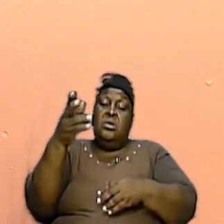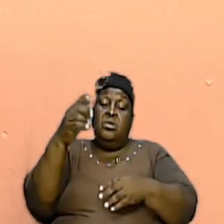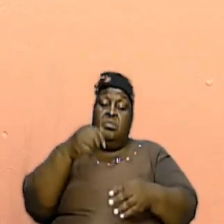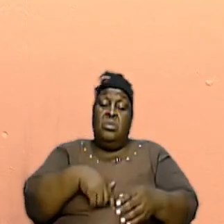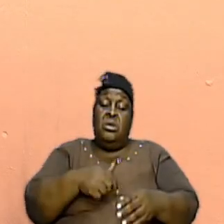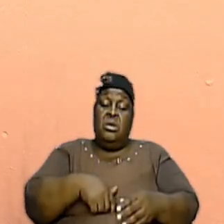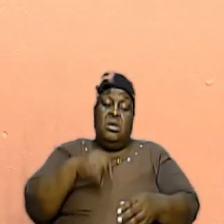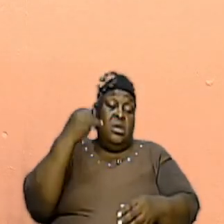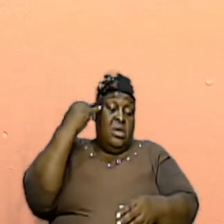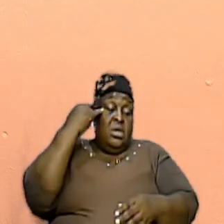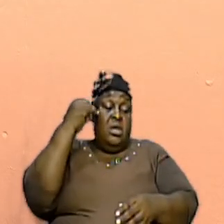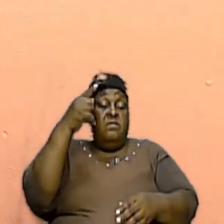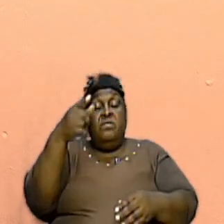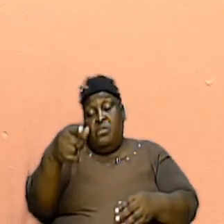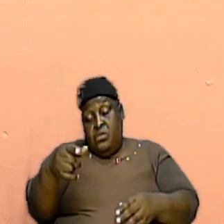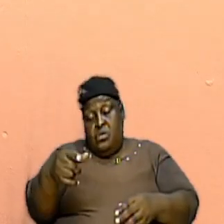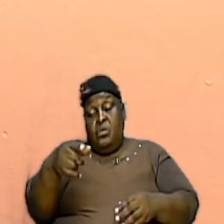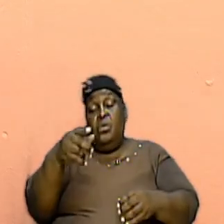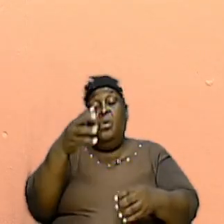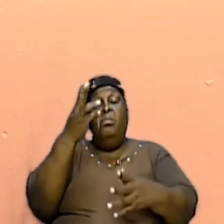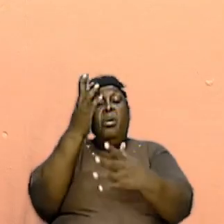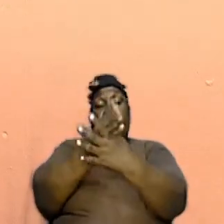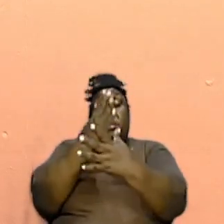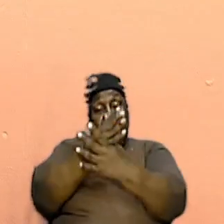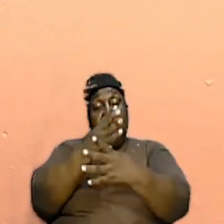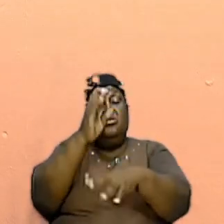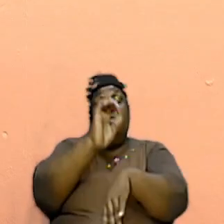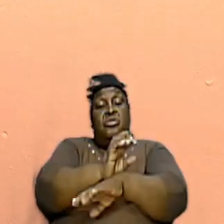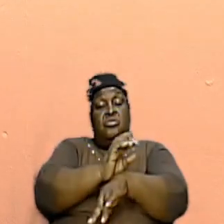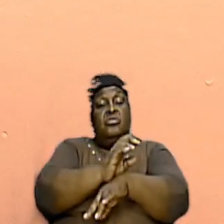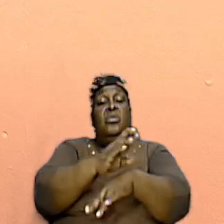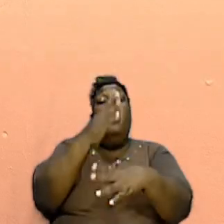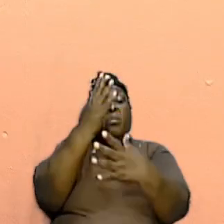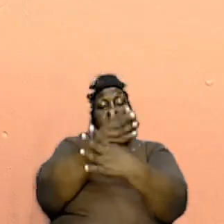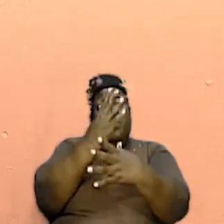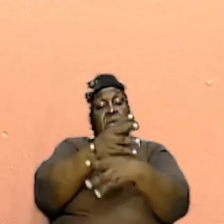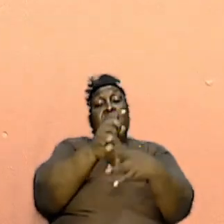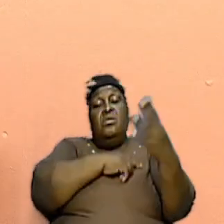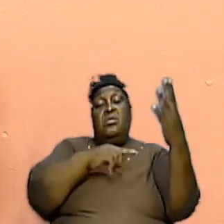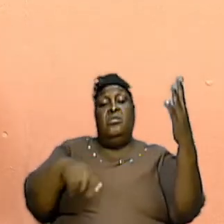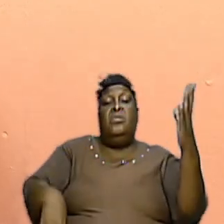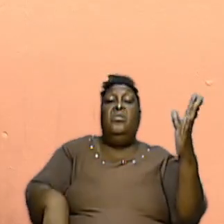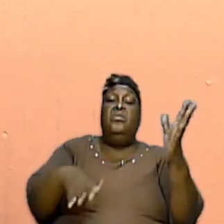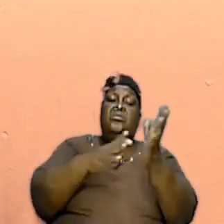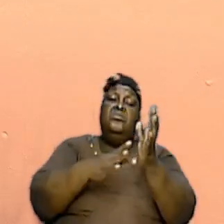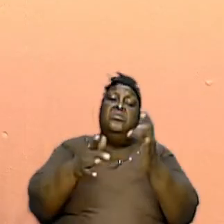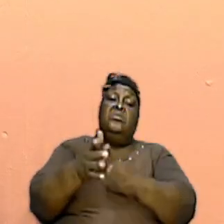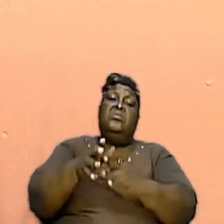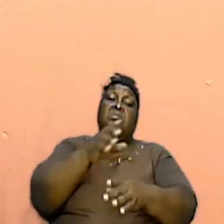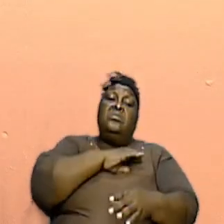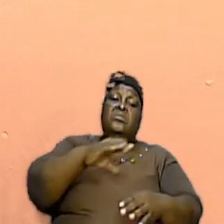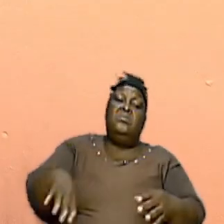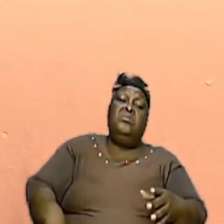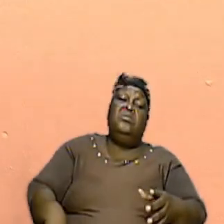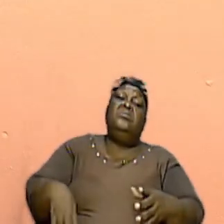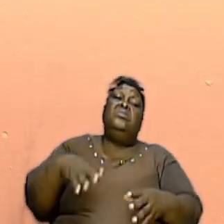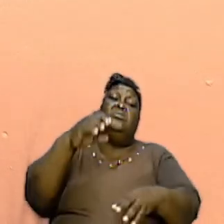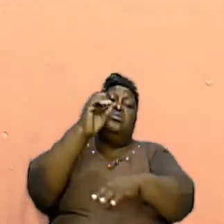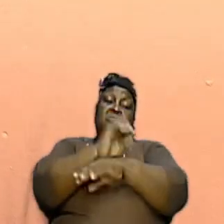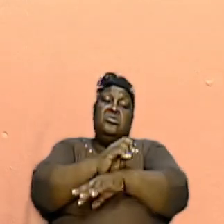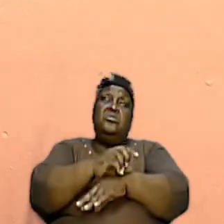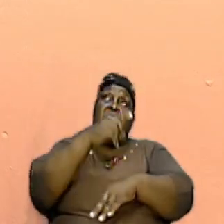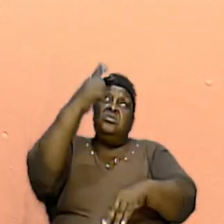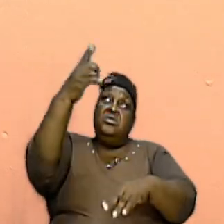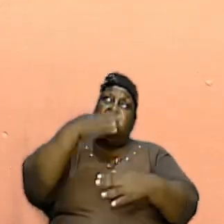the church you trouble the Lord Jesus Christ because the church is his body and he